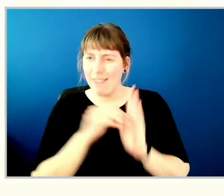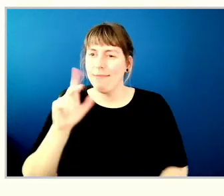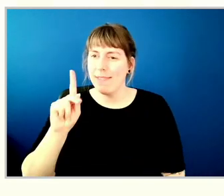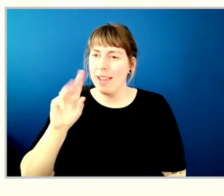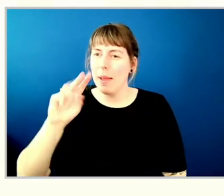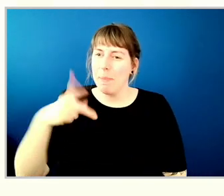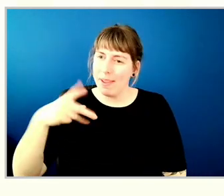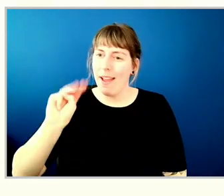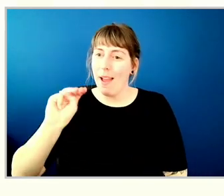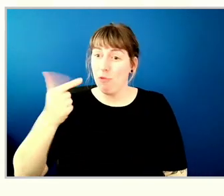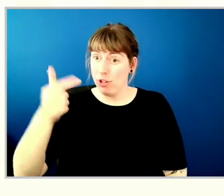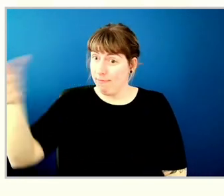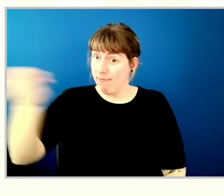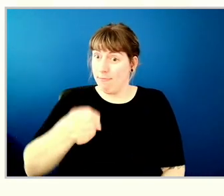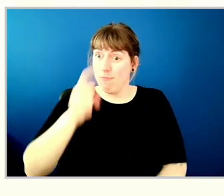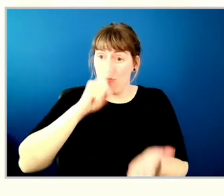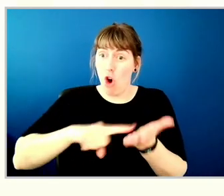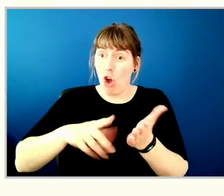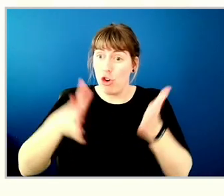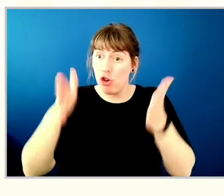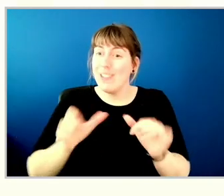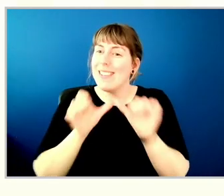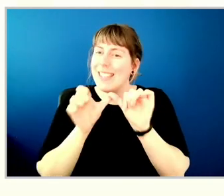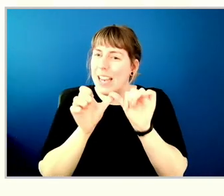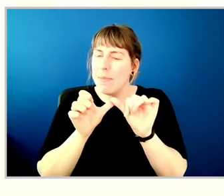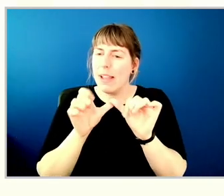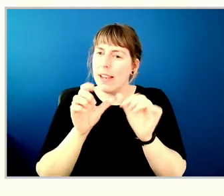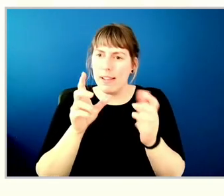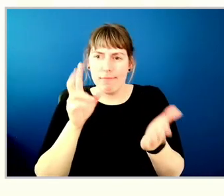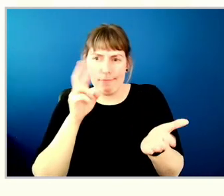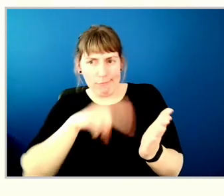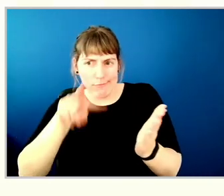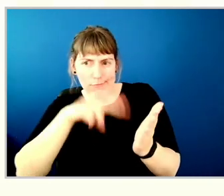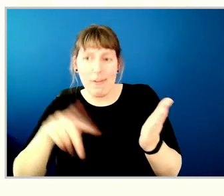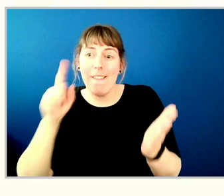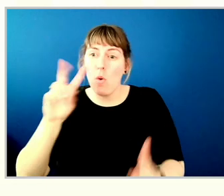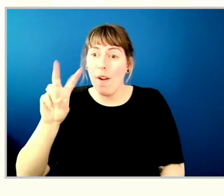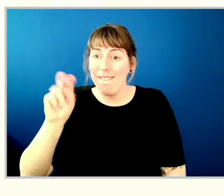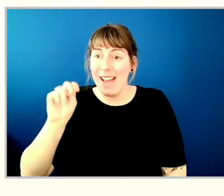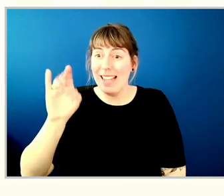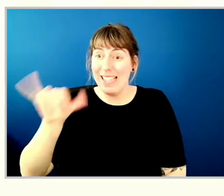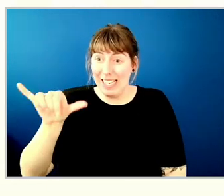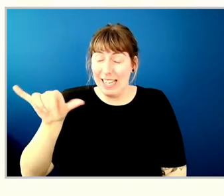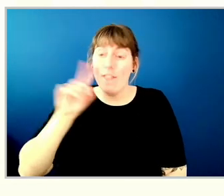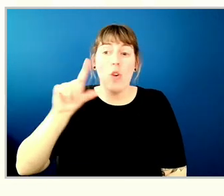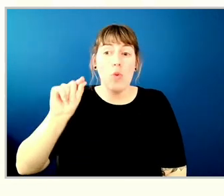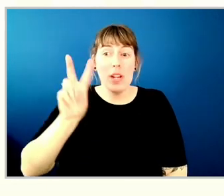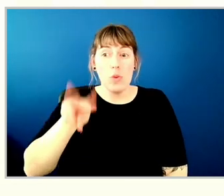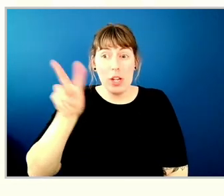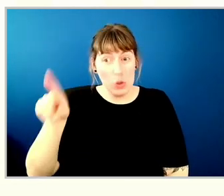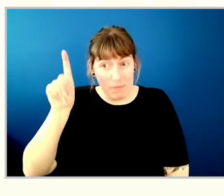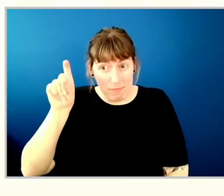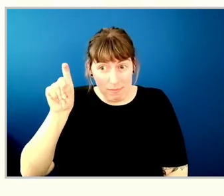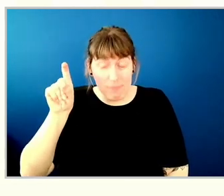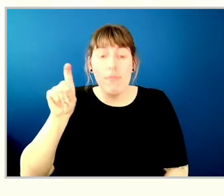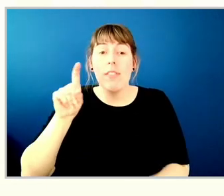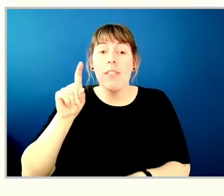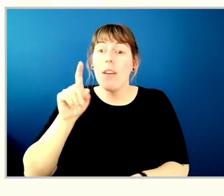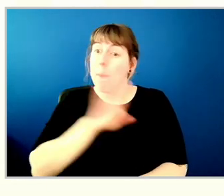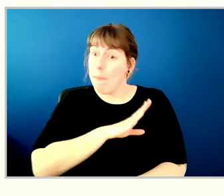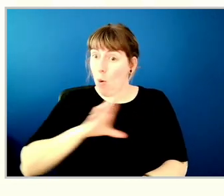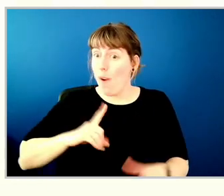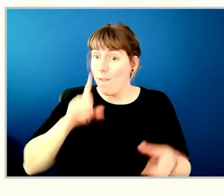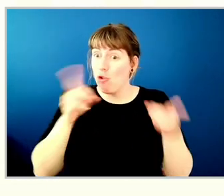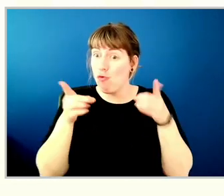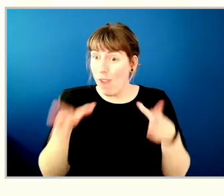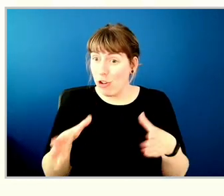be appointed auditor and sustainability assurance provider for van city for 2022 with the board directors